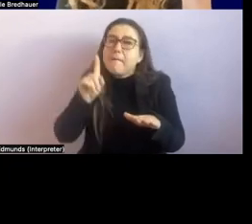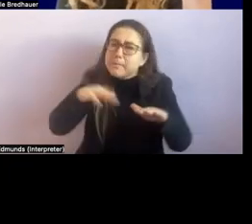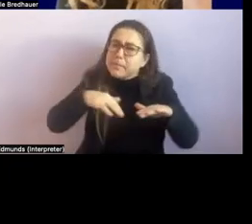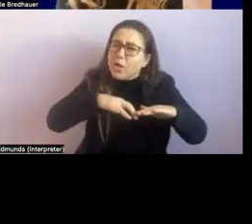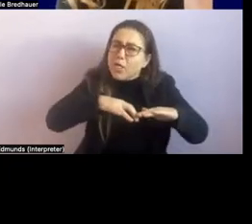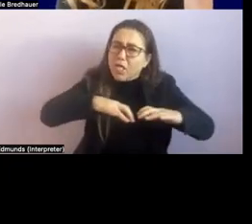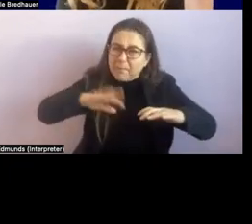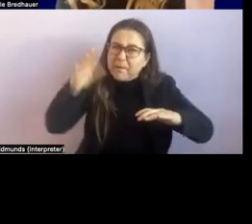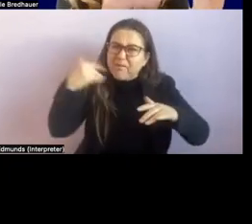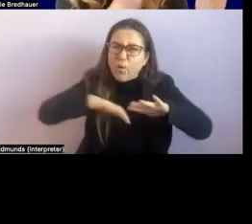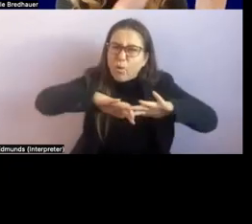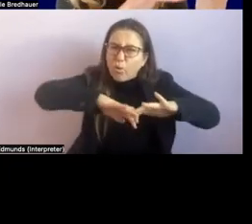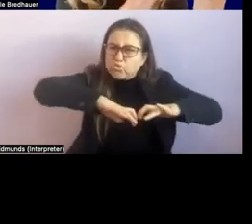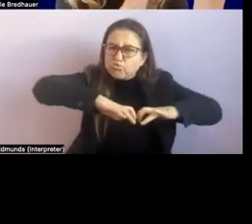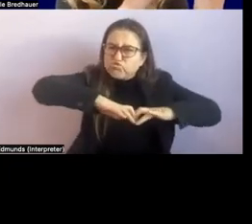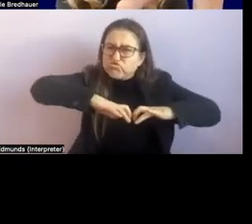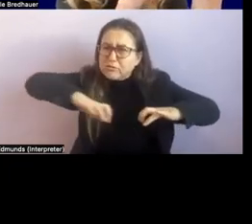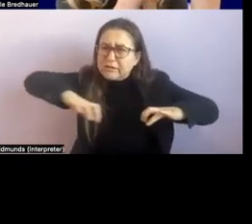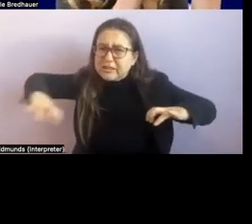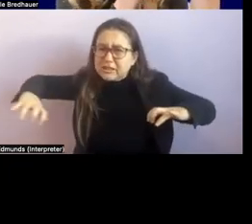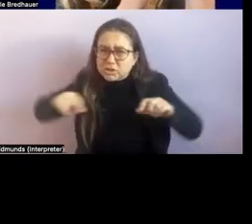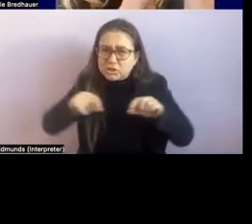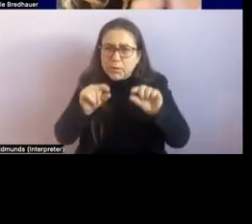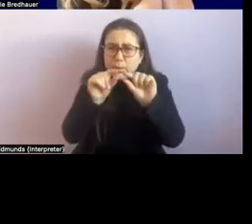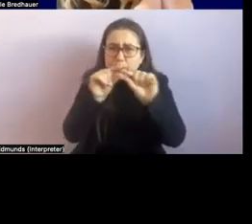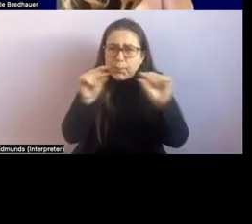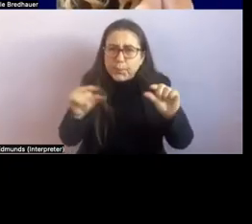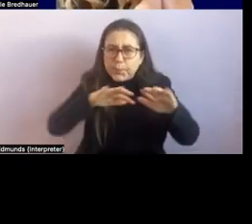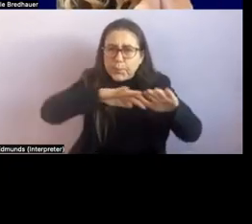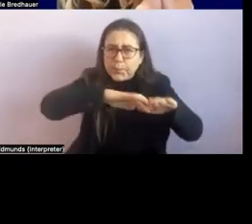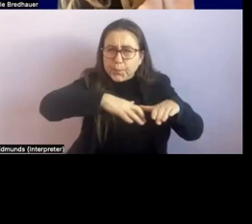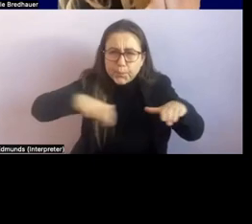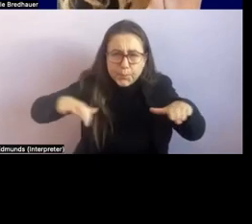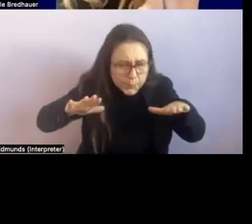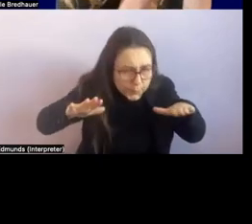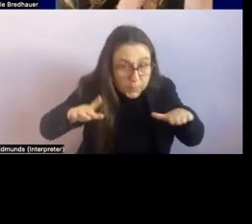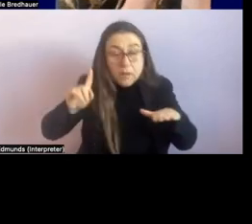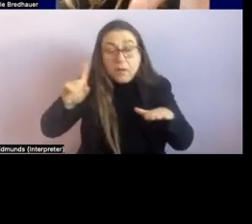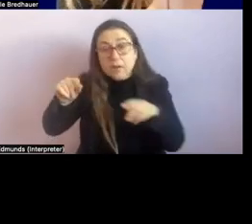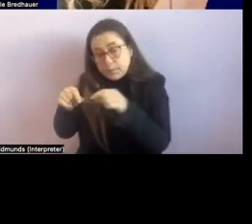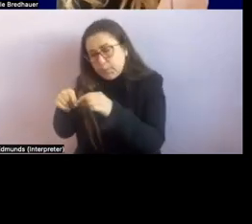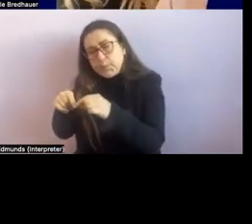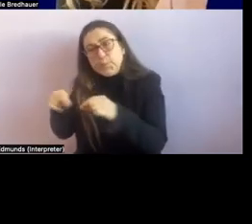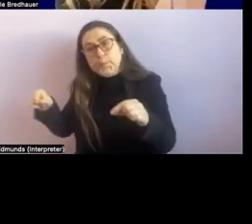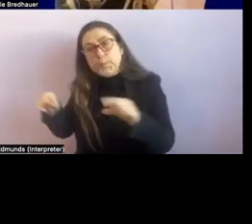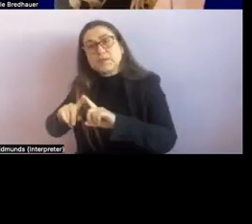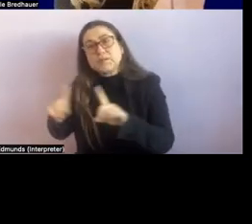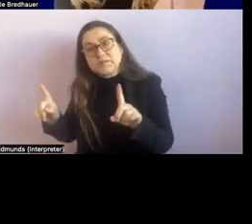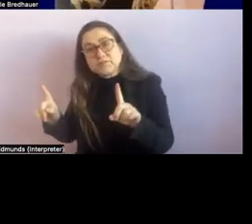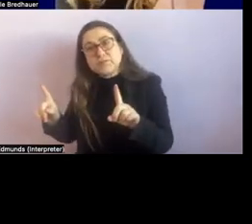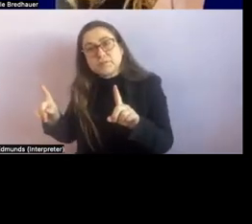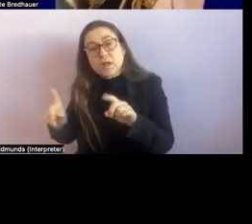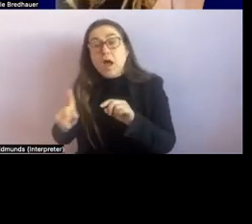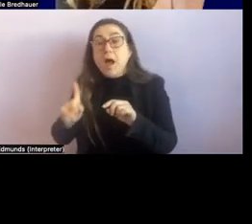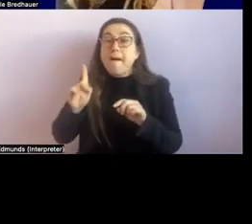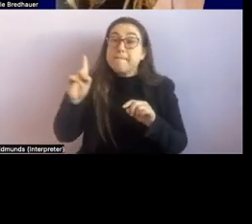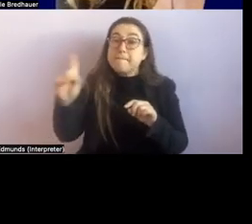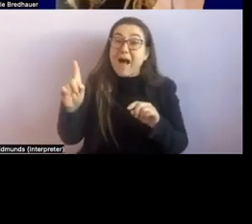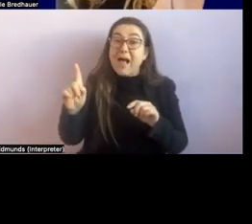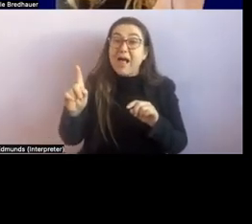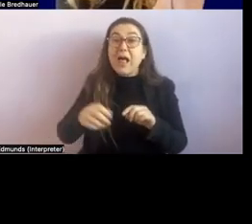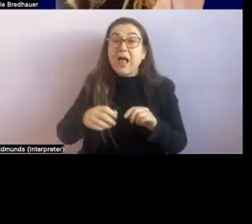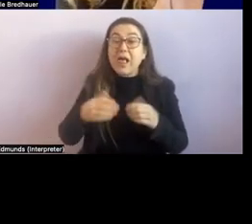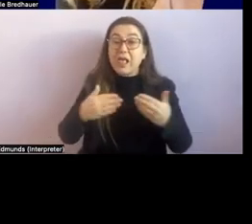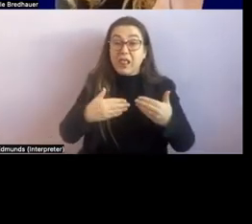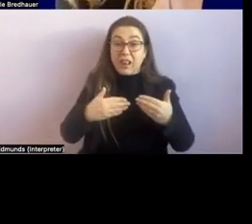on this door to the other one but the width and the material that the door is made out